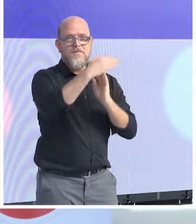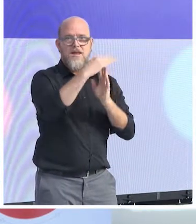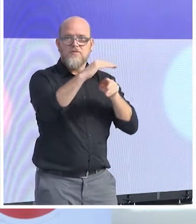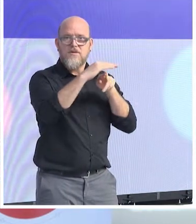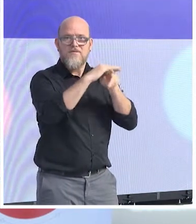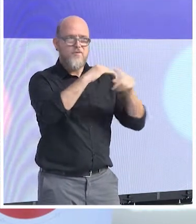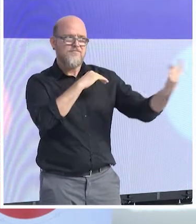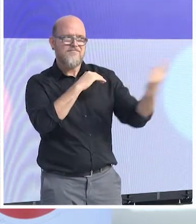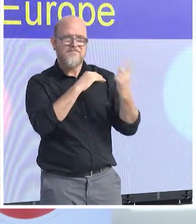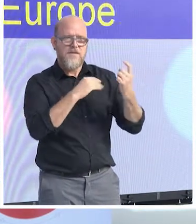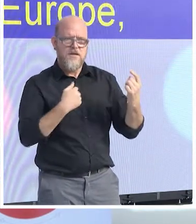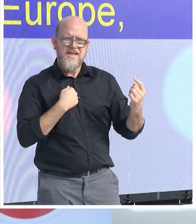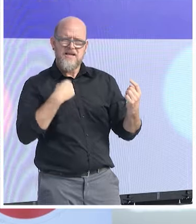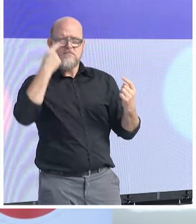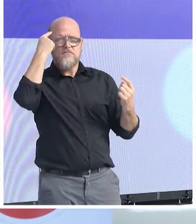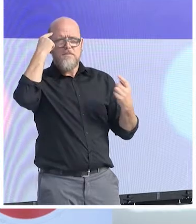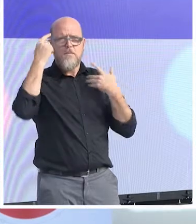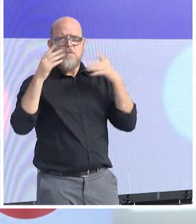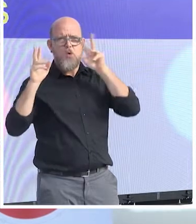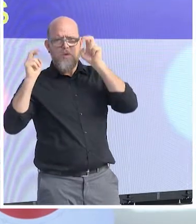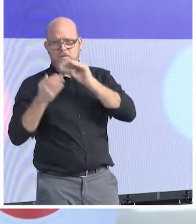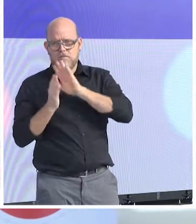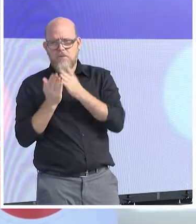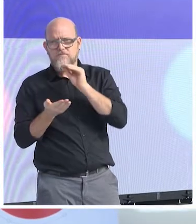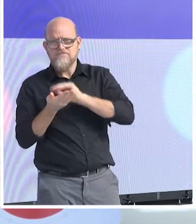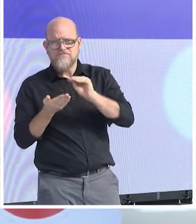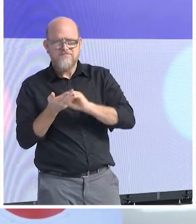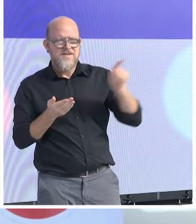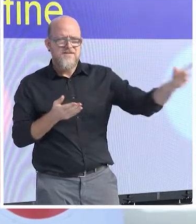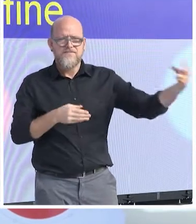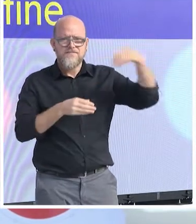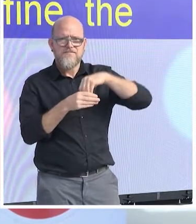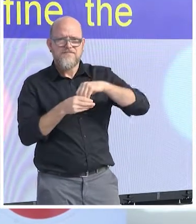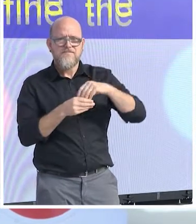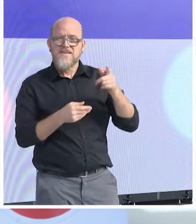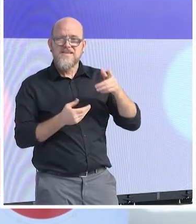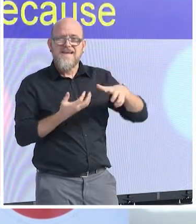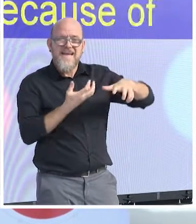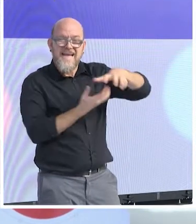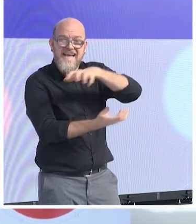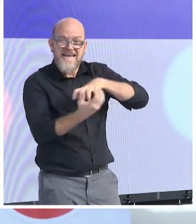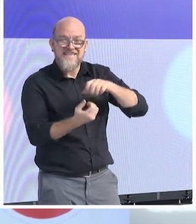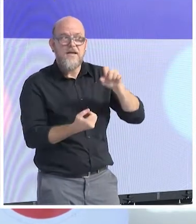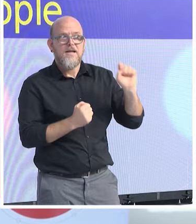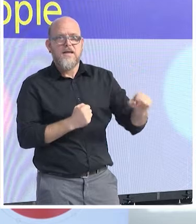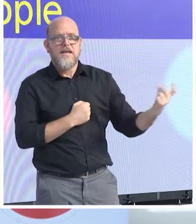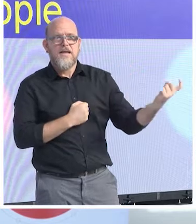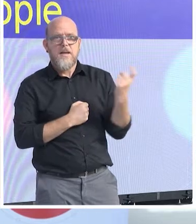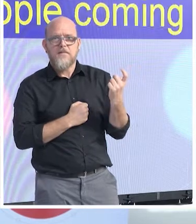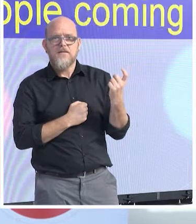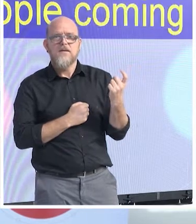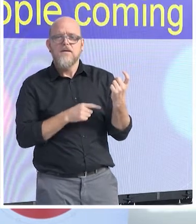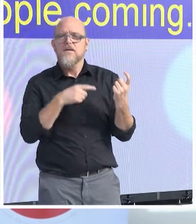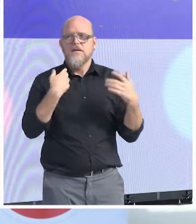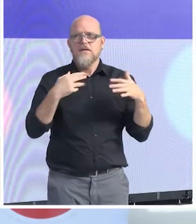crisis that is very much going to define the European Union not because of the number of the people coming. By the way,